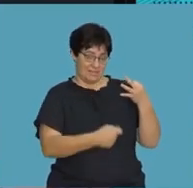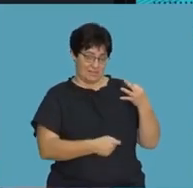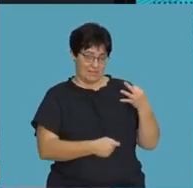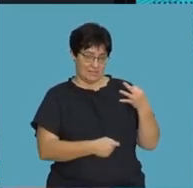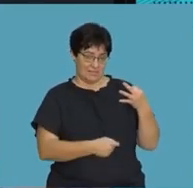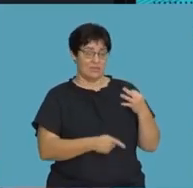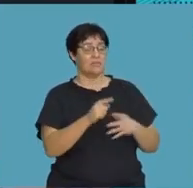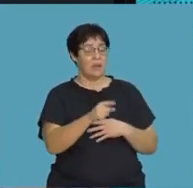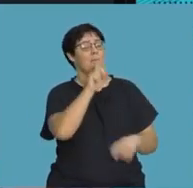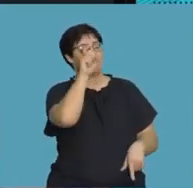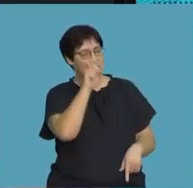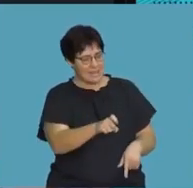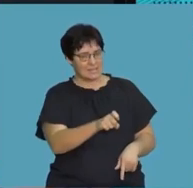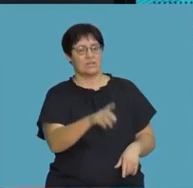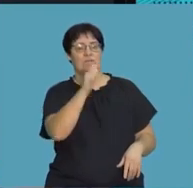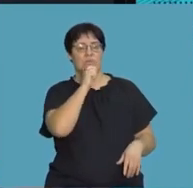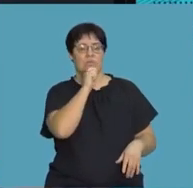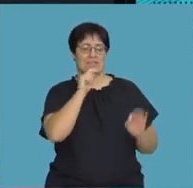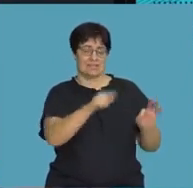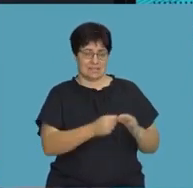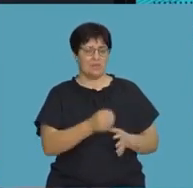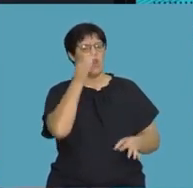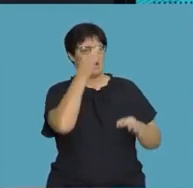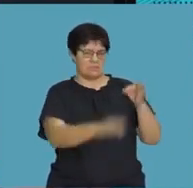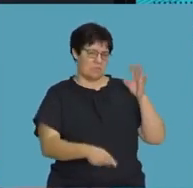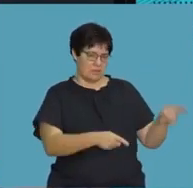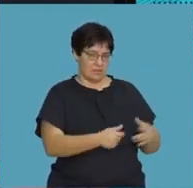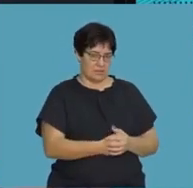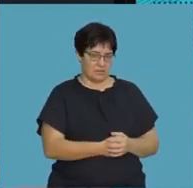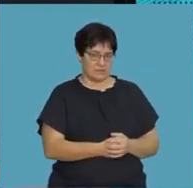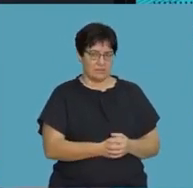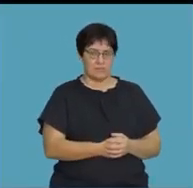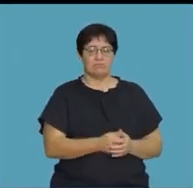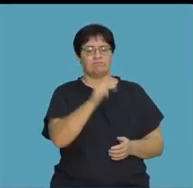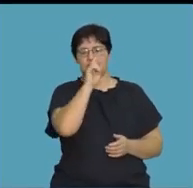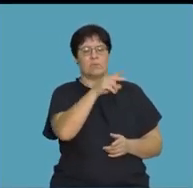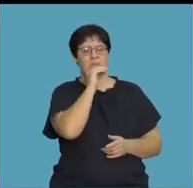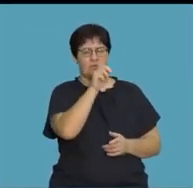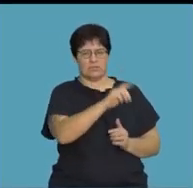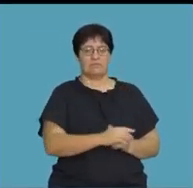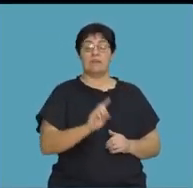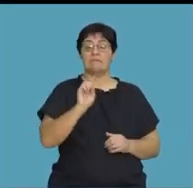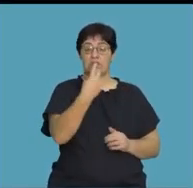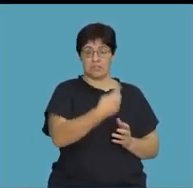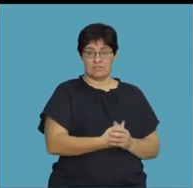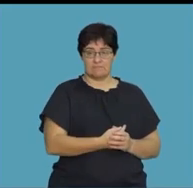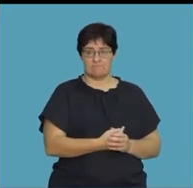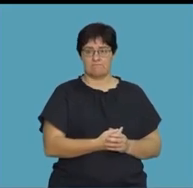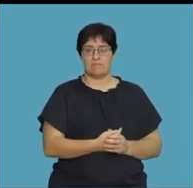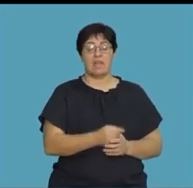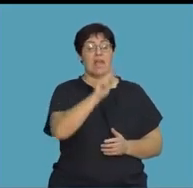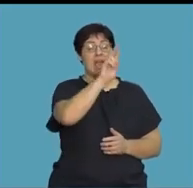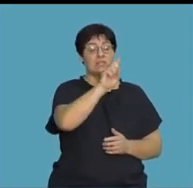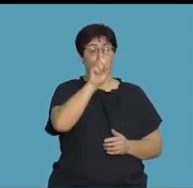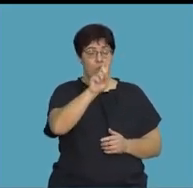at the end. Those are the conditions of you simplifying. But let's look at exactly what do I mean. So the first one